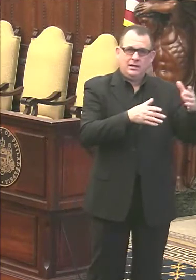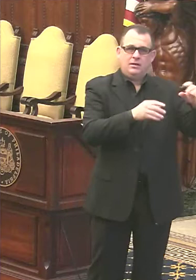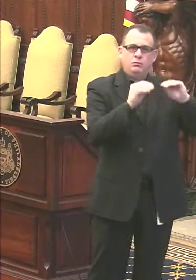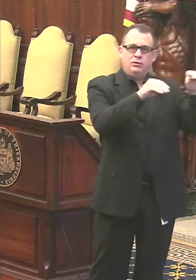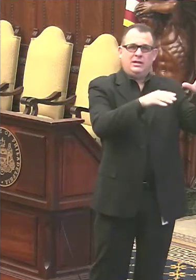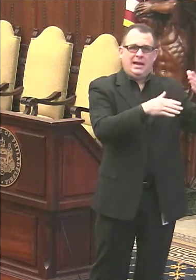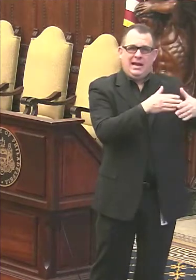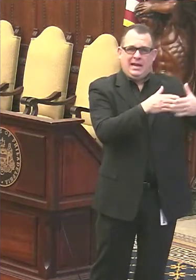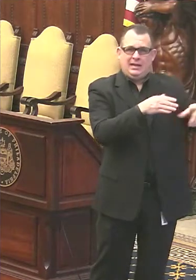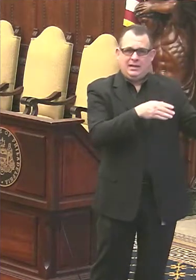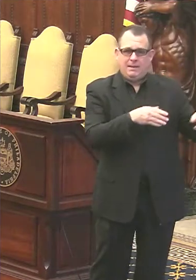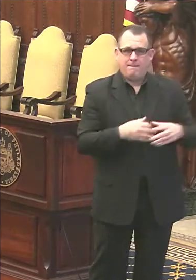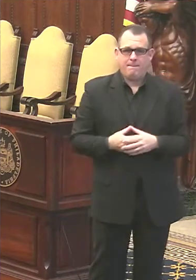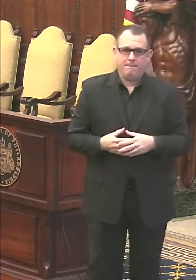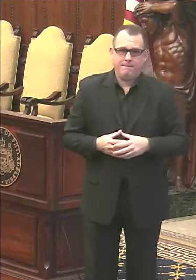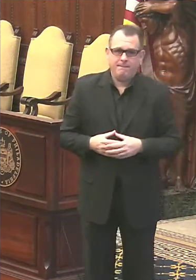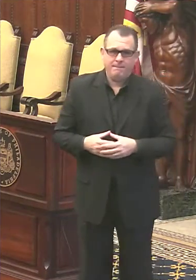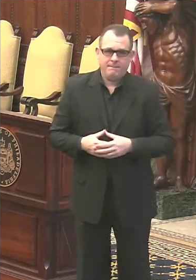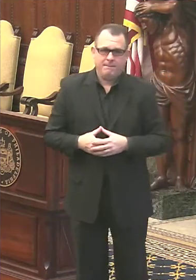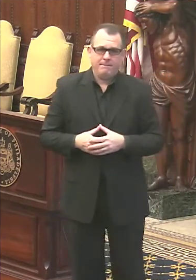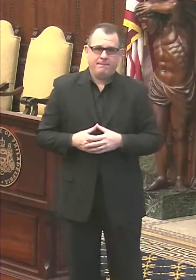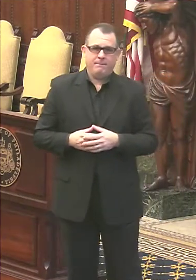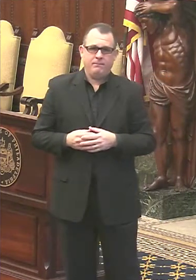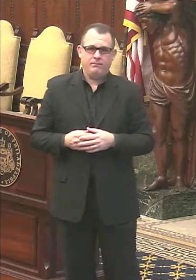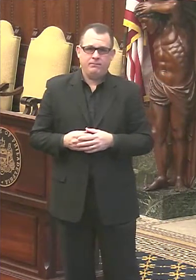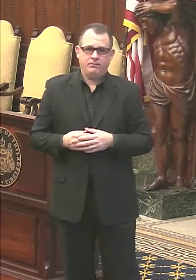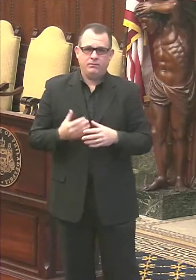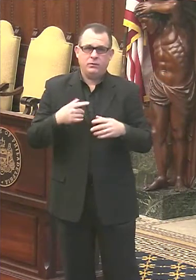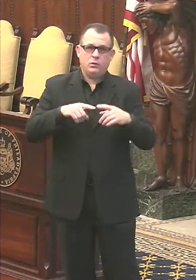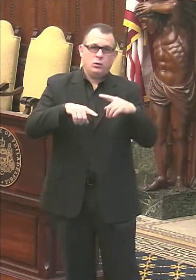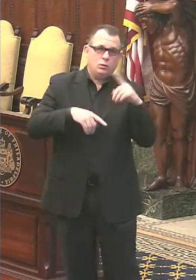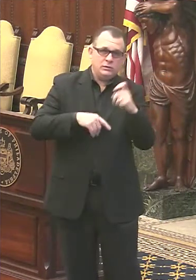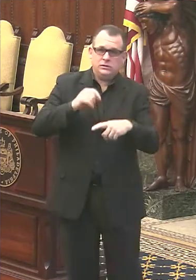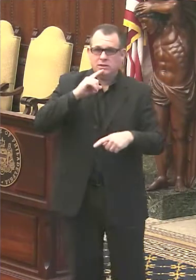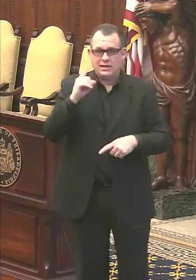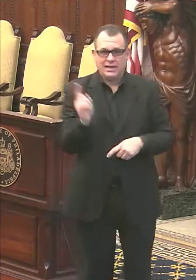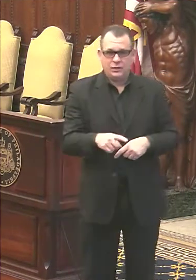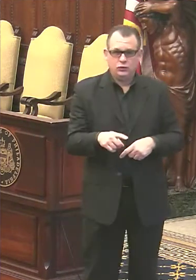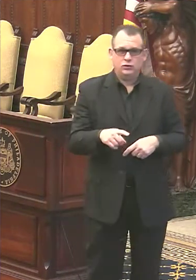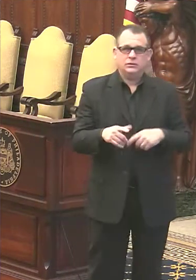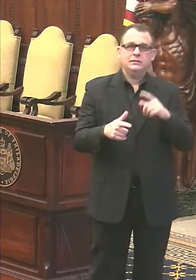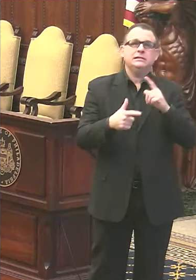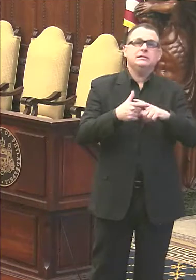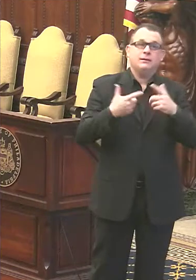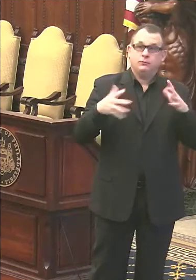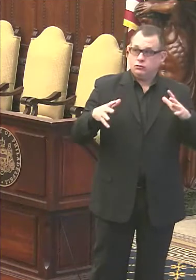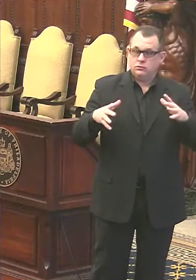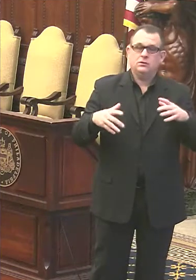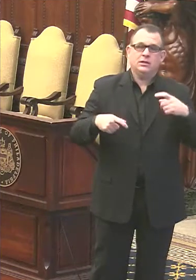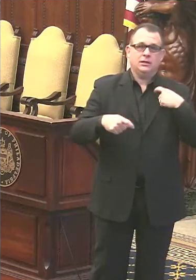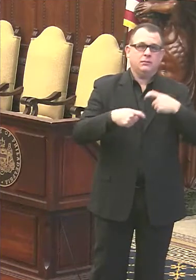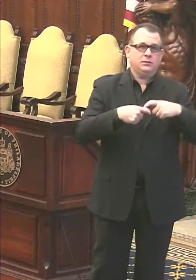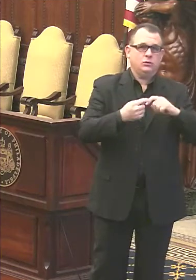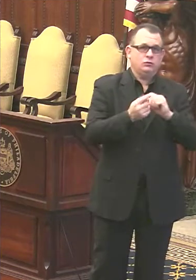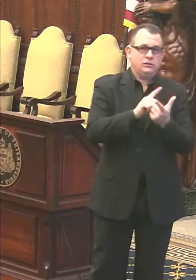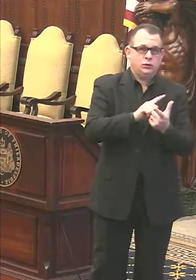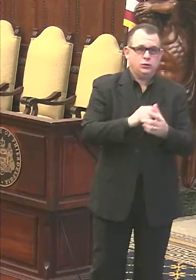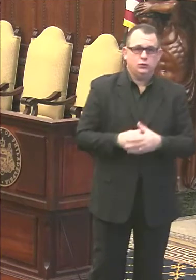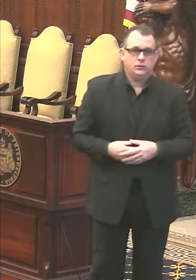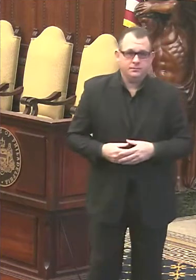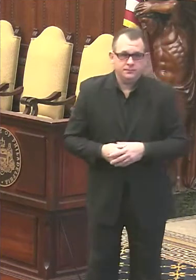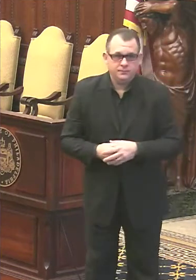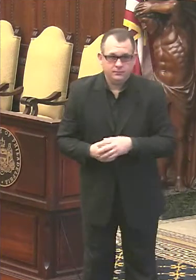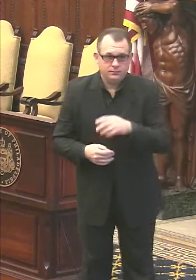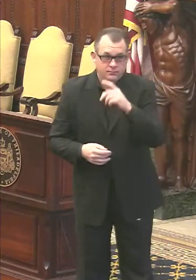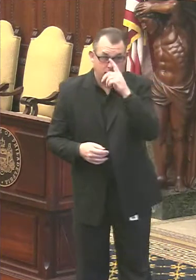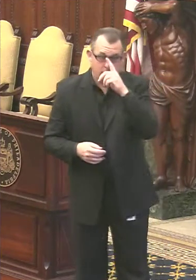questions at 2 p.m. The Q&A portion, so, will come after Dr. Farley finishes speaking. And Spanish language